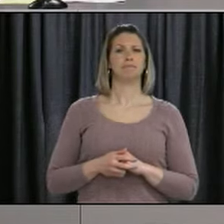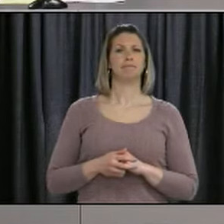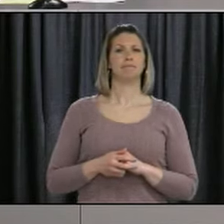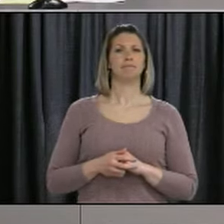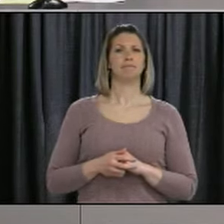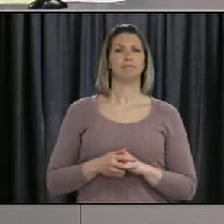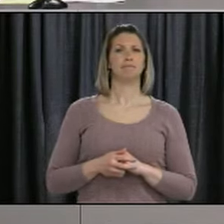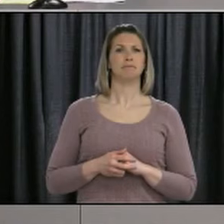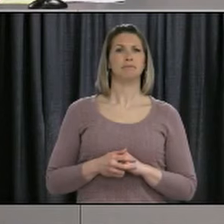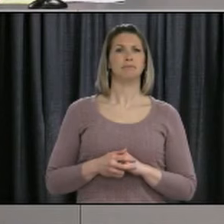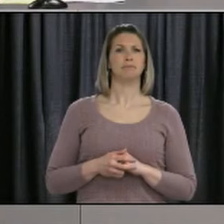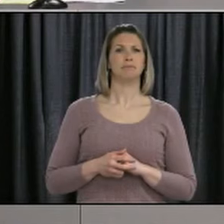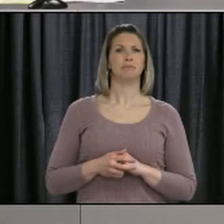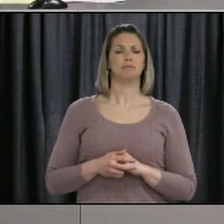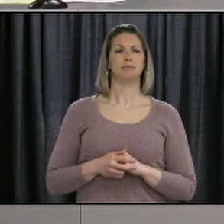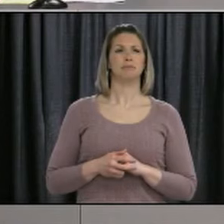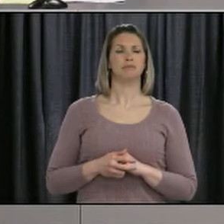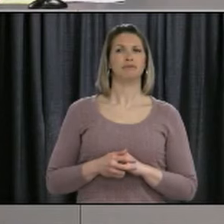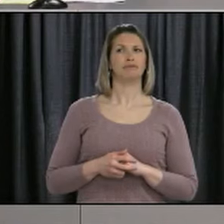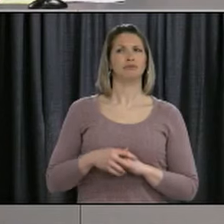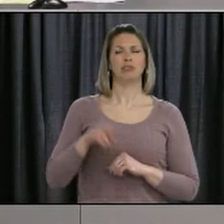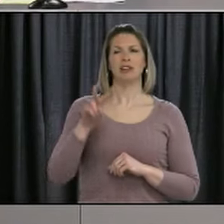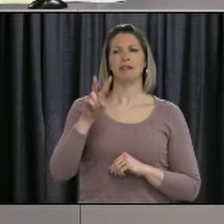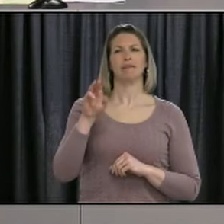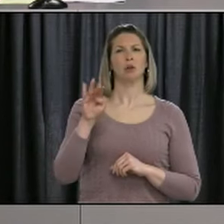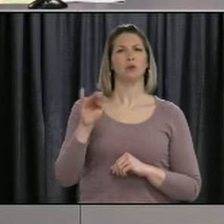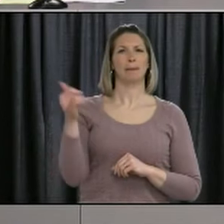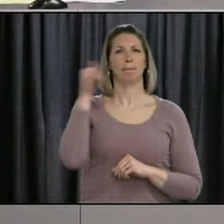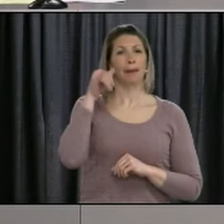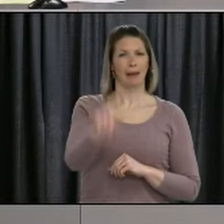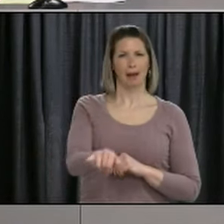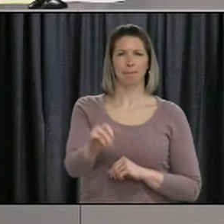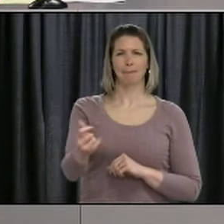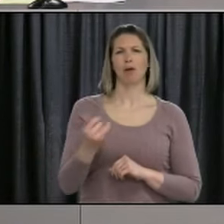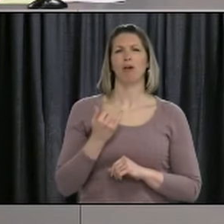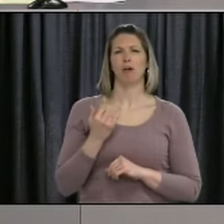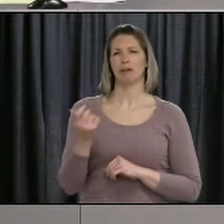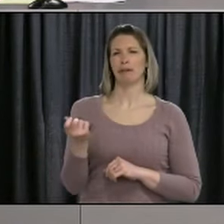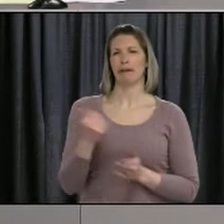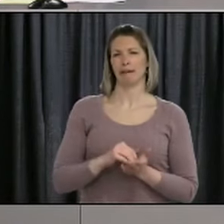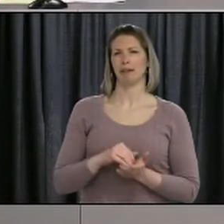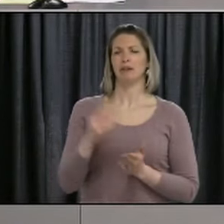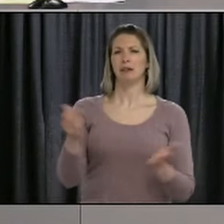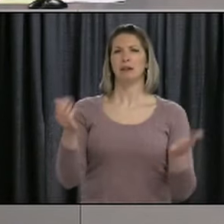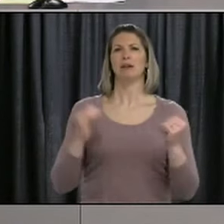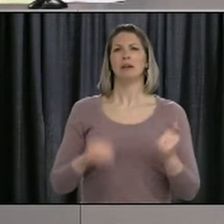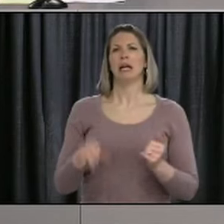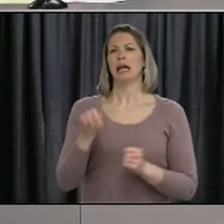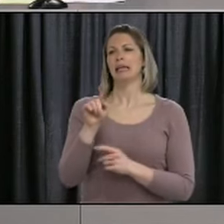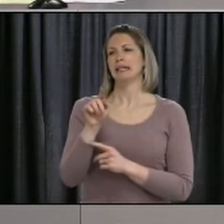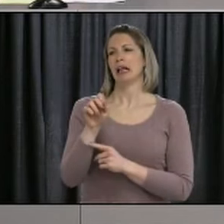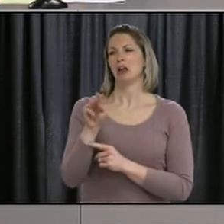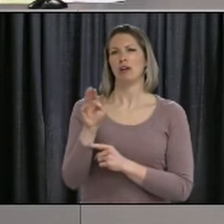Ben, I'm going to ask you to hang up and call back, and I'm going to move on to Peter Jackson of the Telegram. Please go ahead.